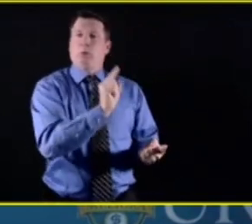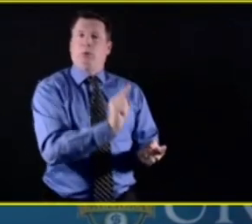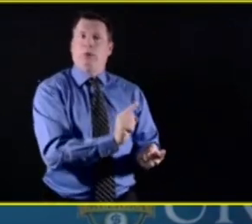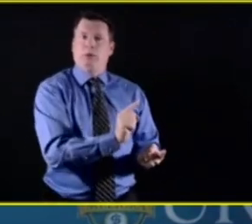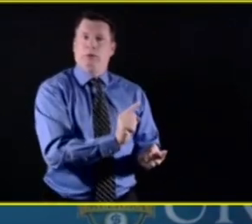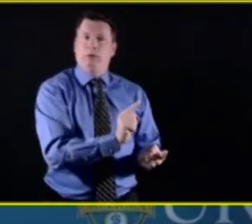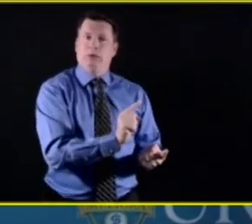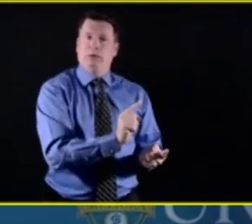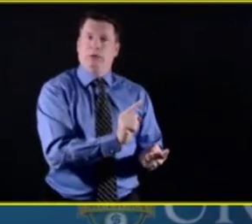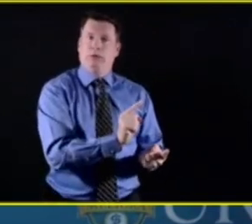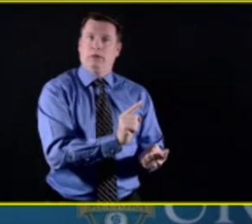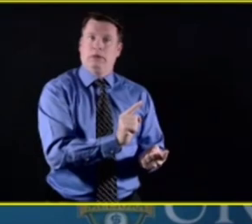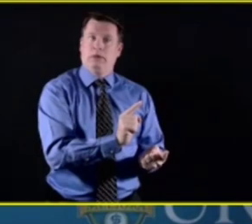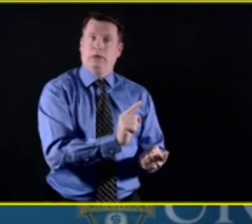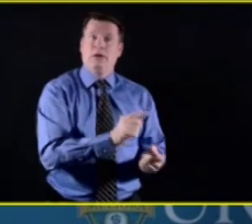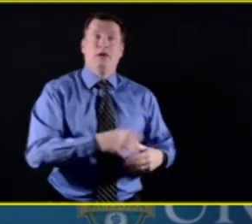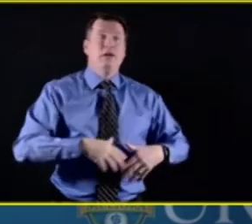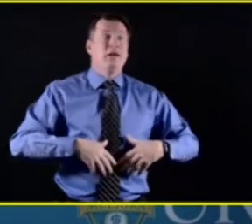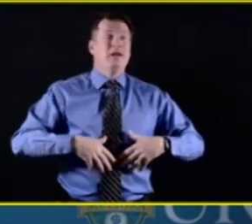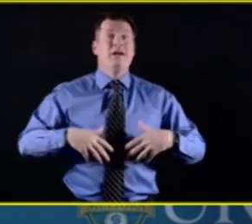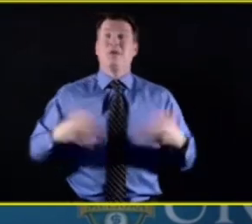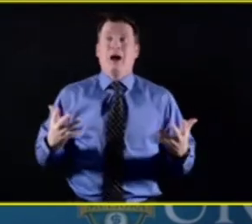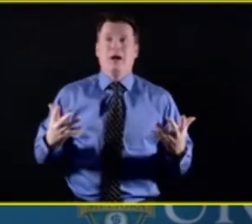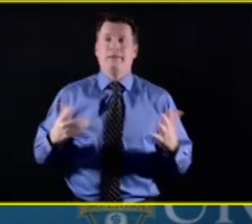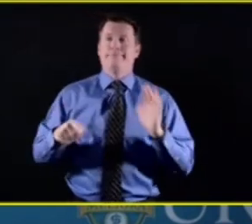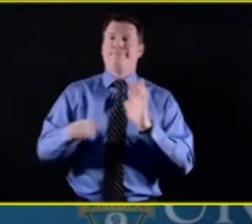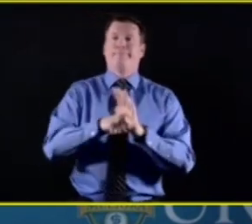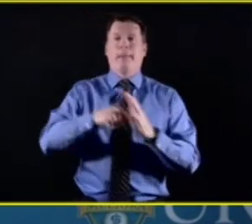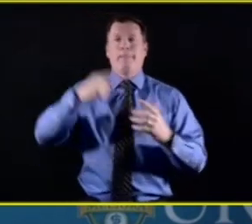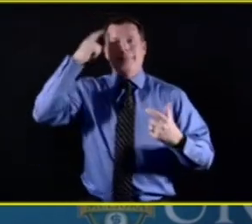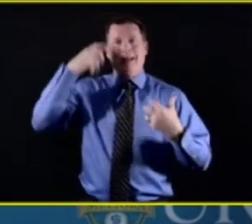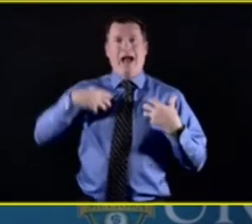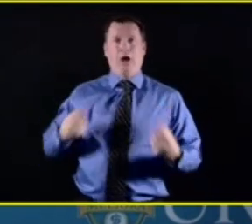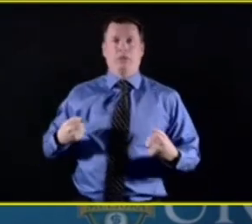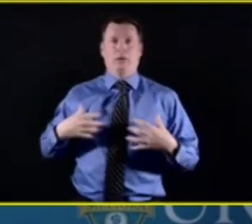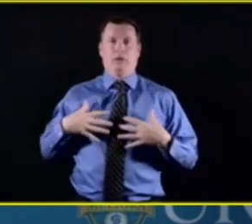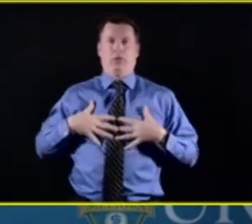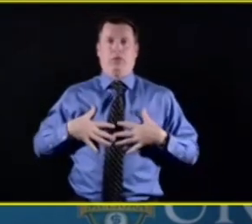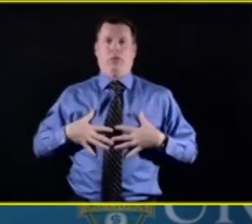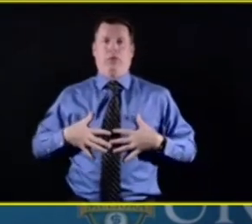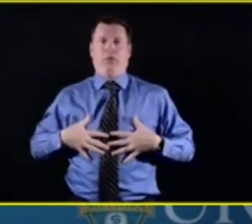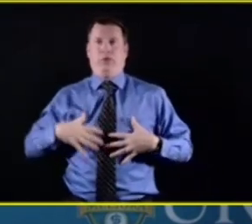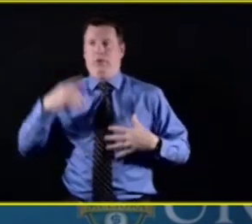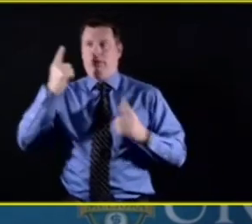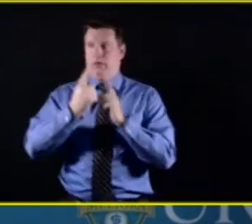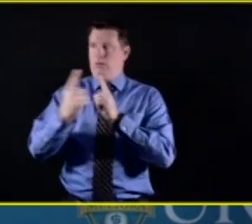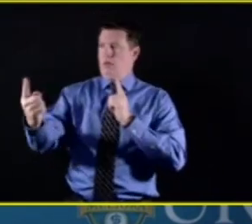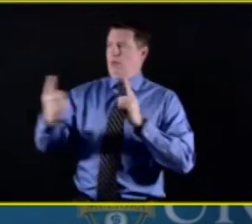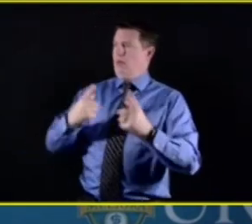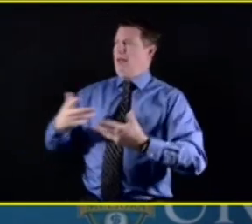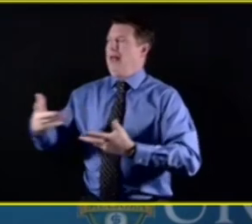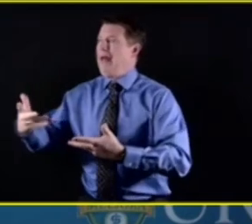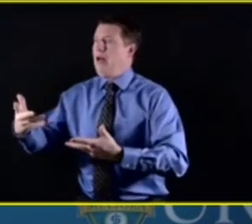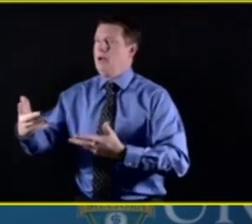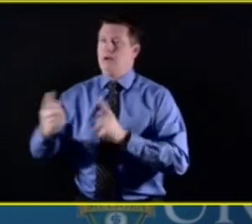be great, but they can be managed. And just as we need to take care of our physical health in